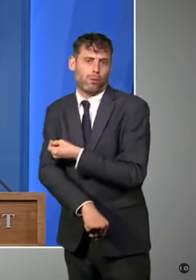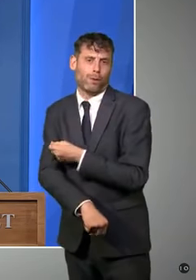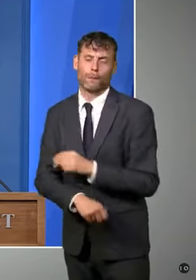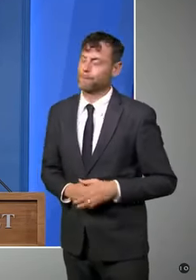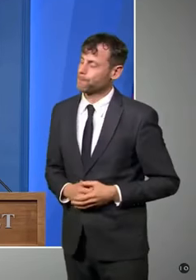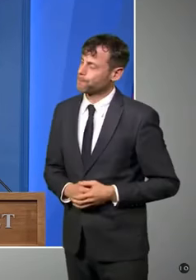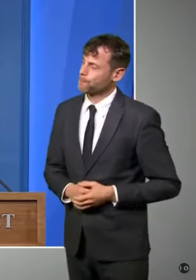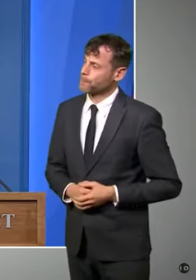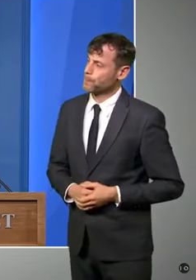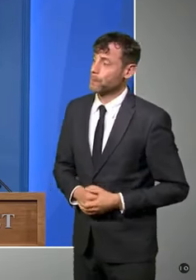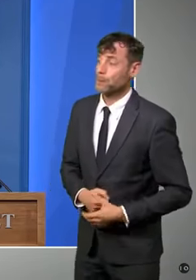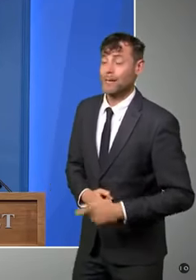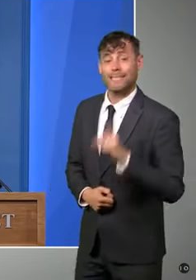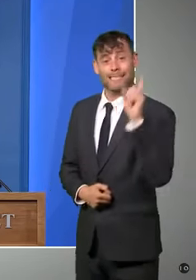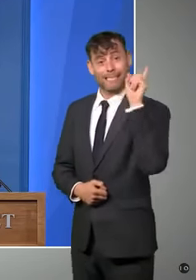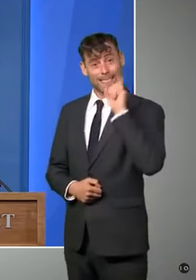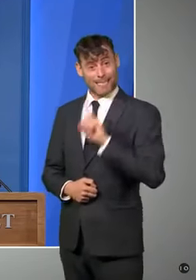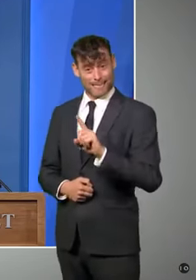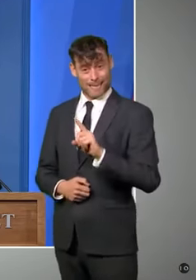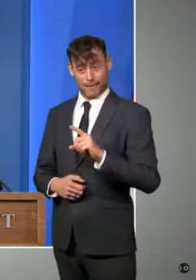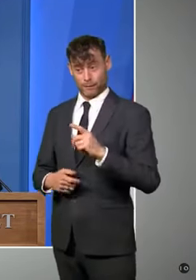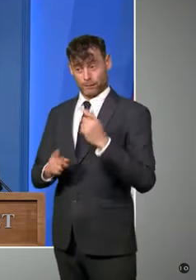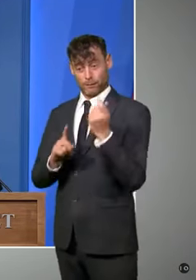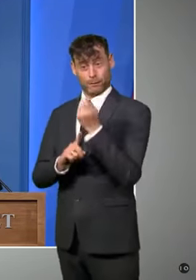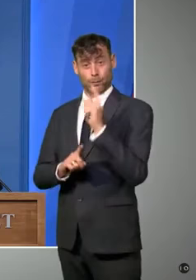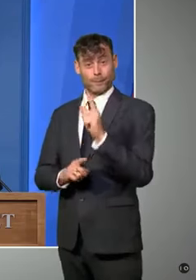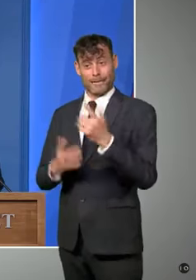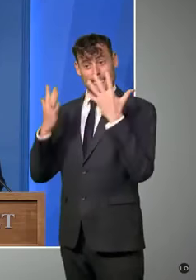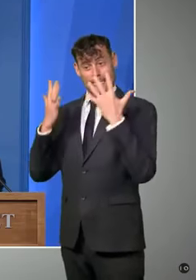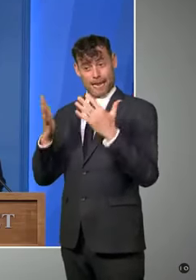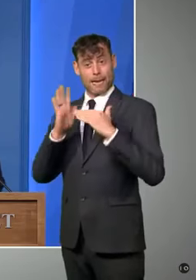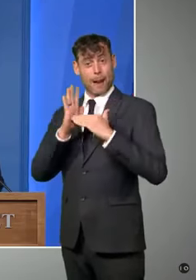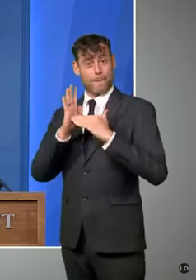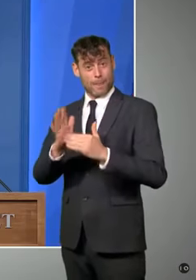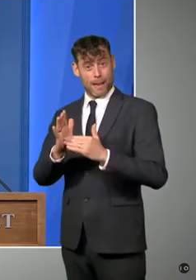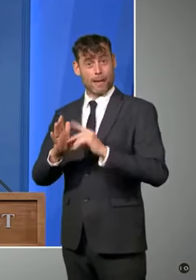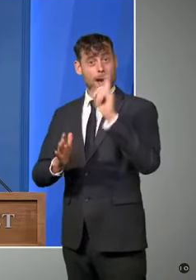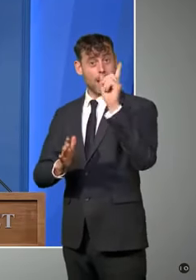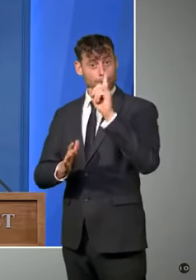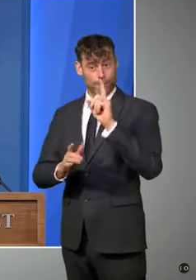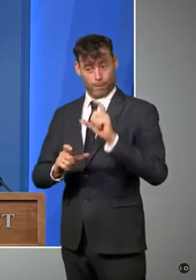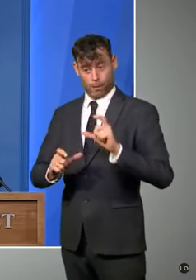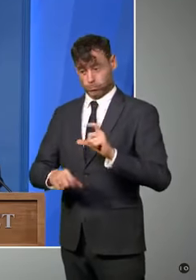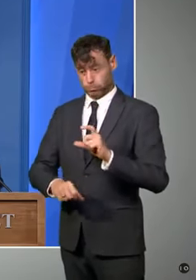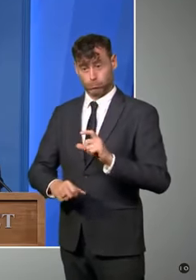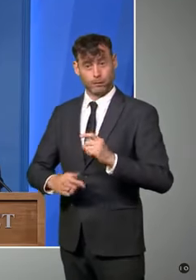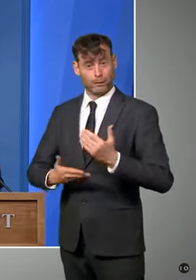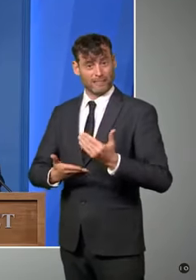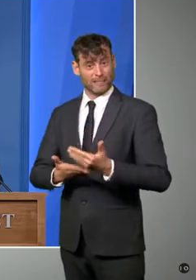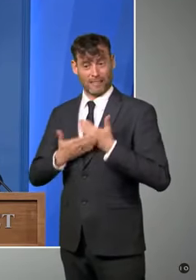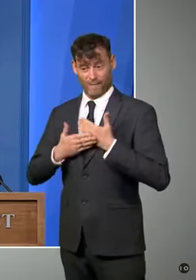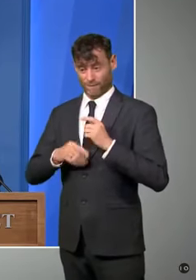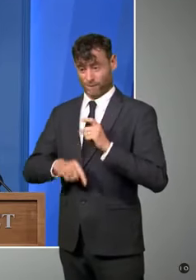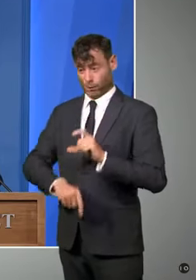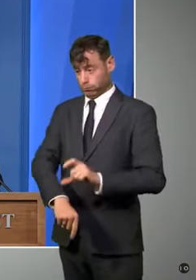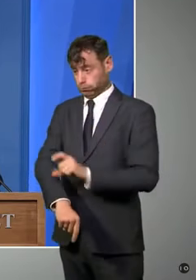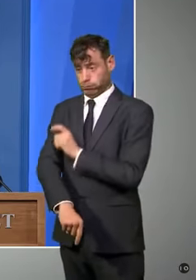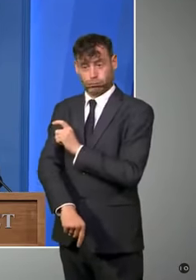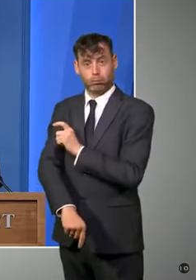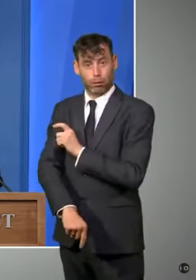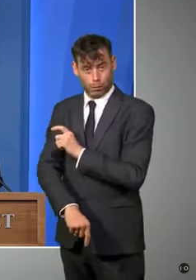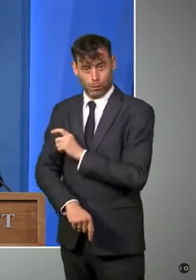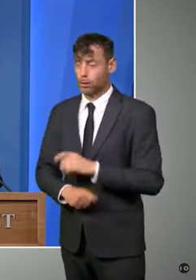million people being fully protected from the virus. So to put that into perspective, that's the equivalent of the entire population